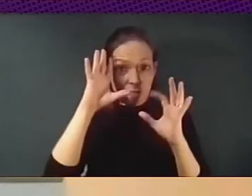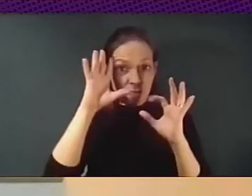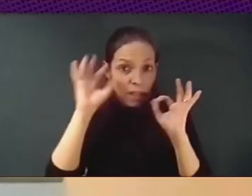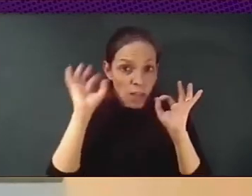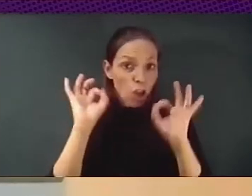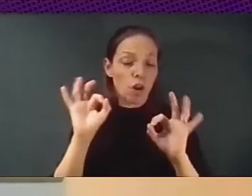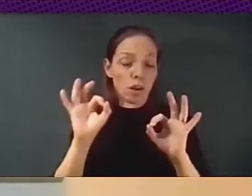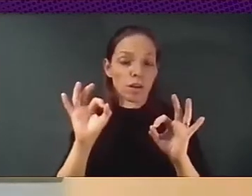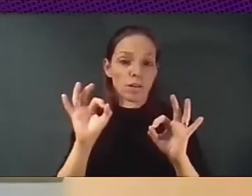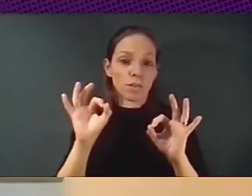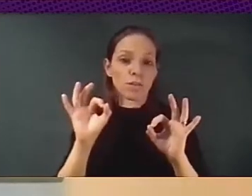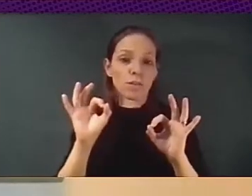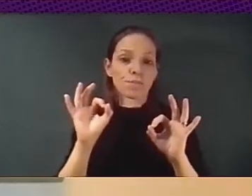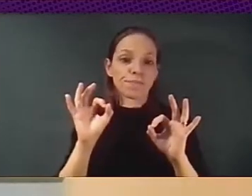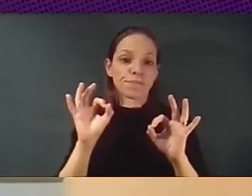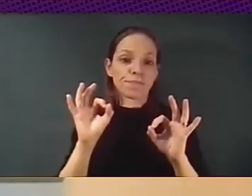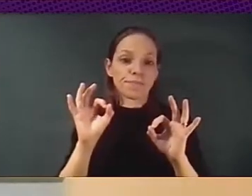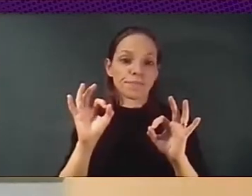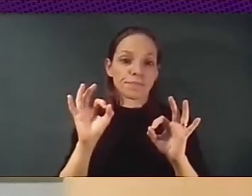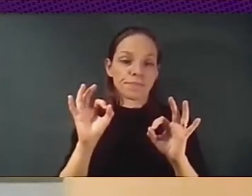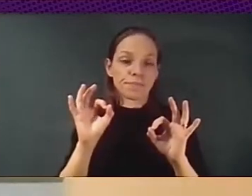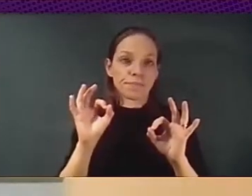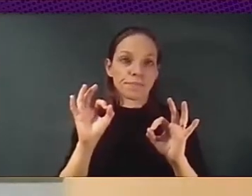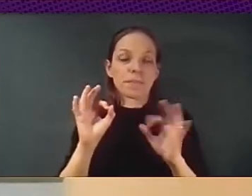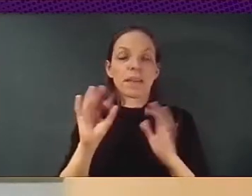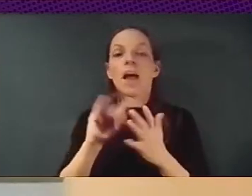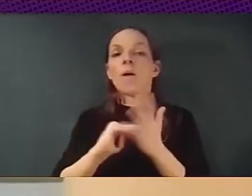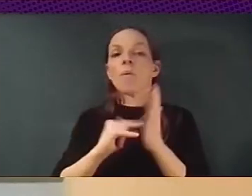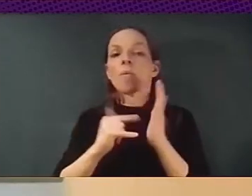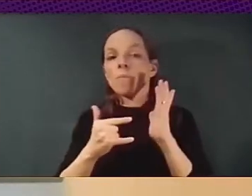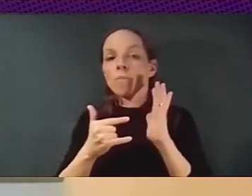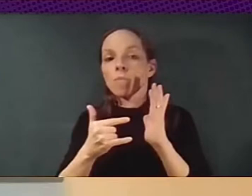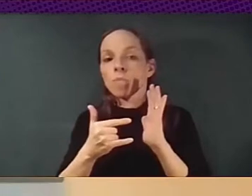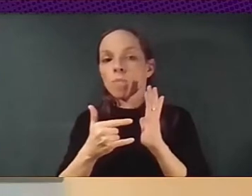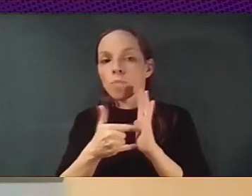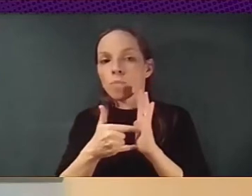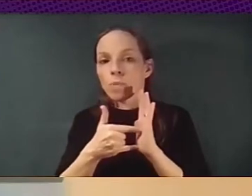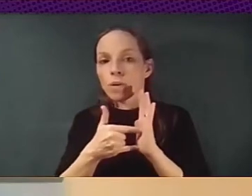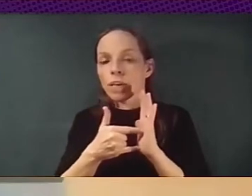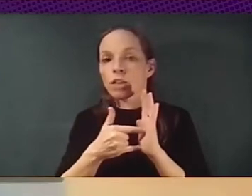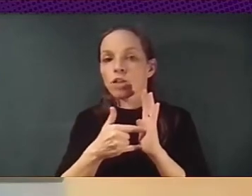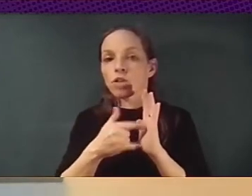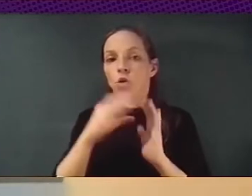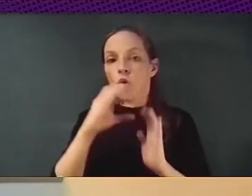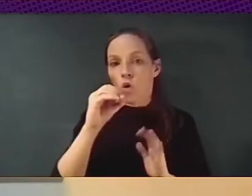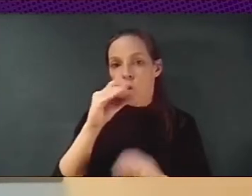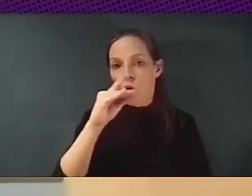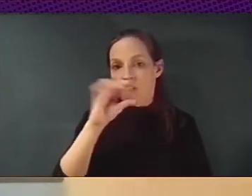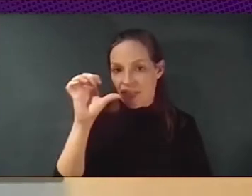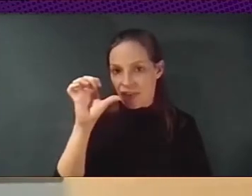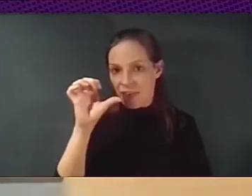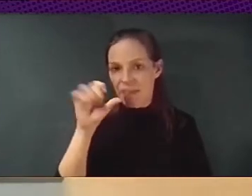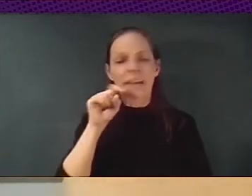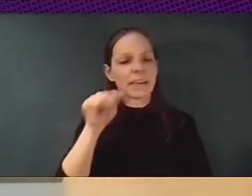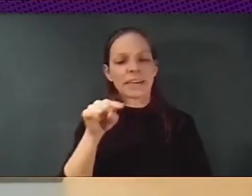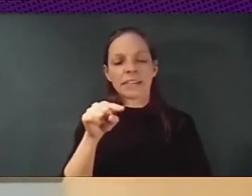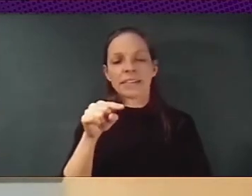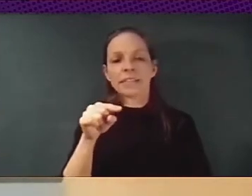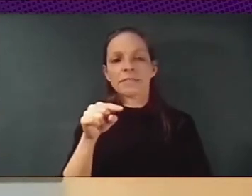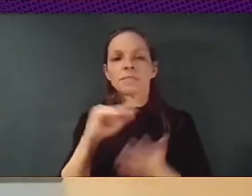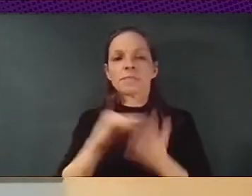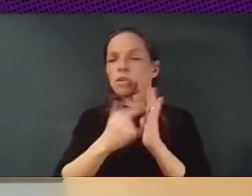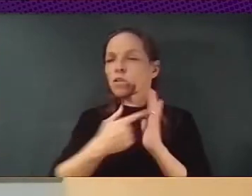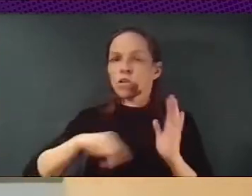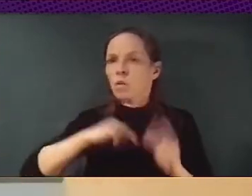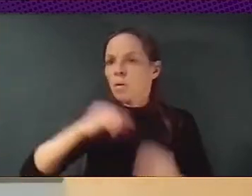project that maybe many of you know, which was also going a bit beyond that. And we said, Okay, let's really experiment,